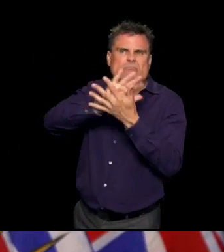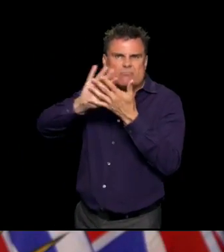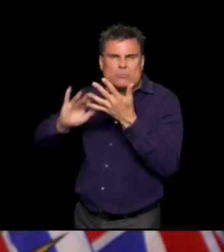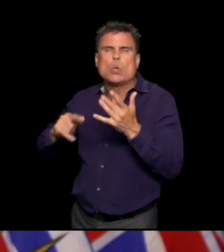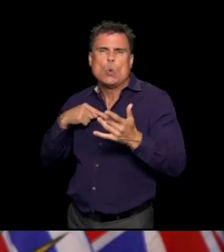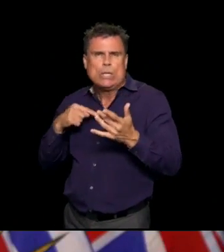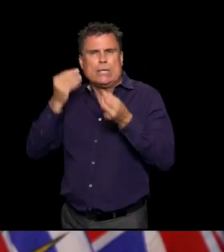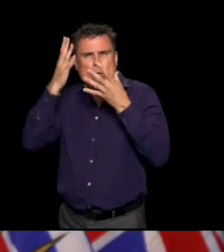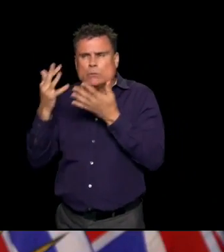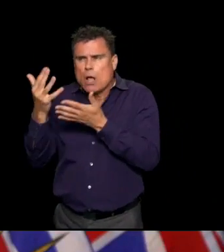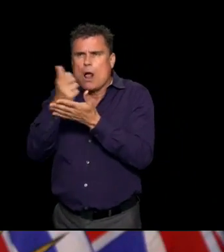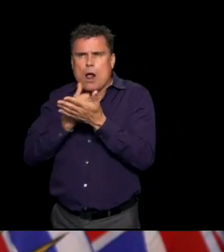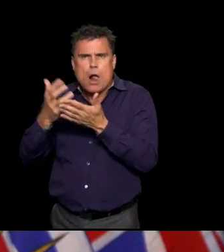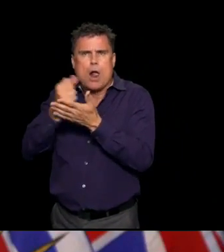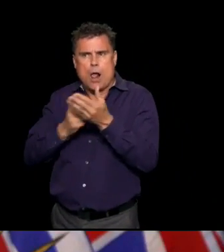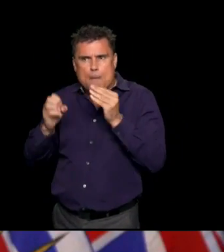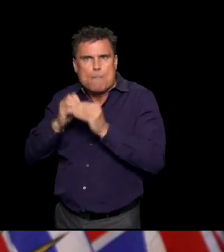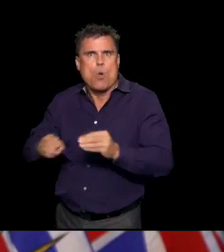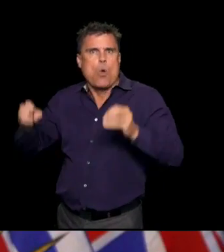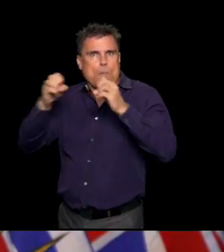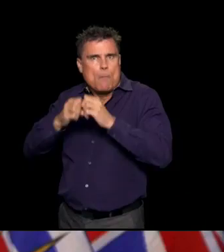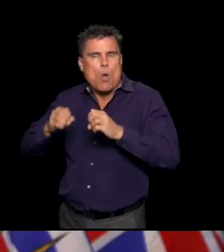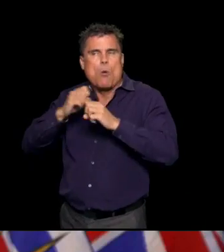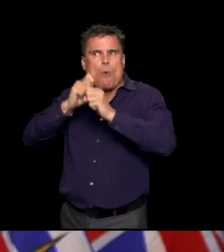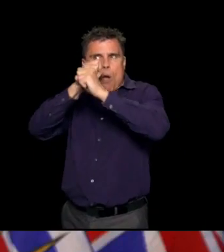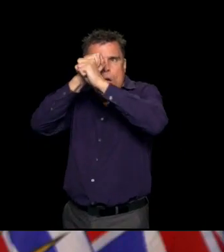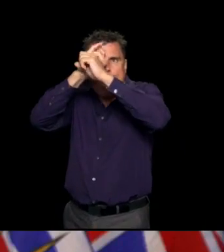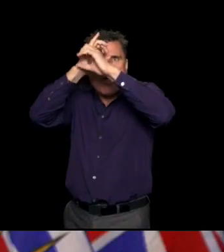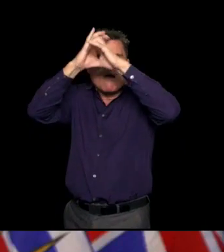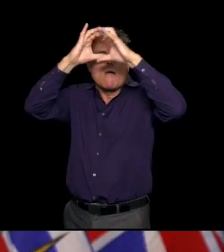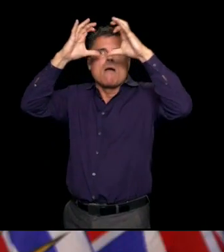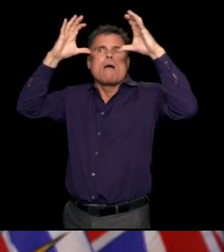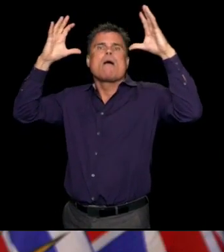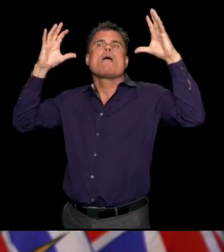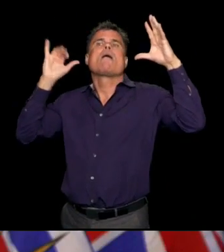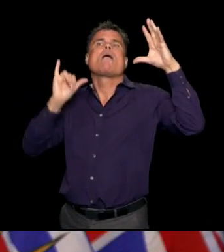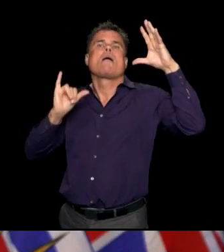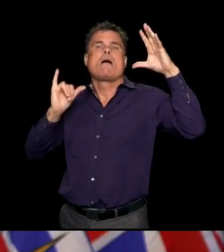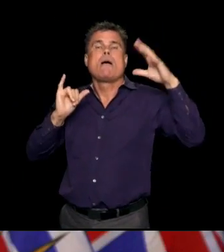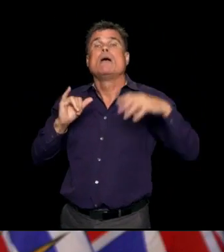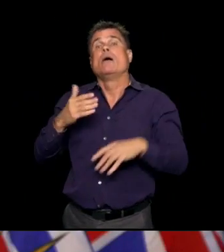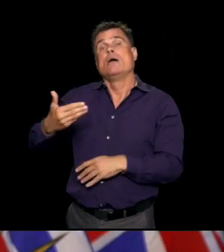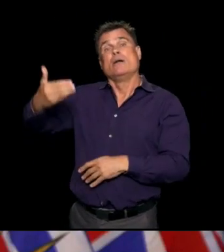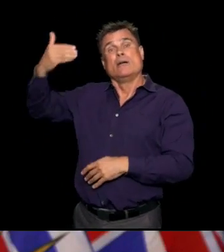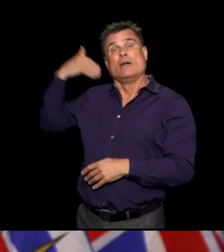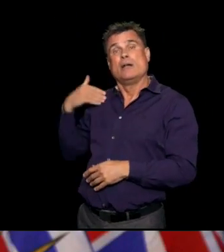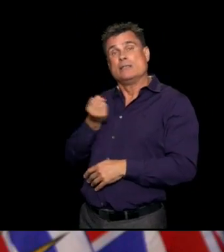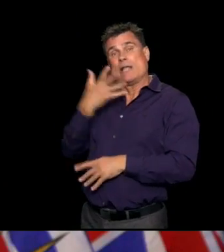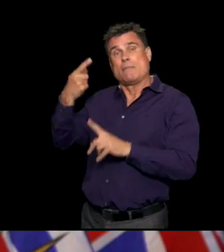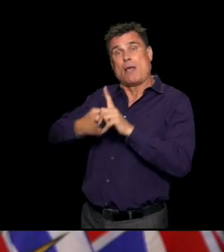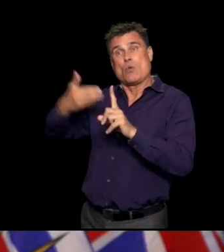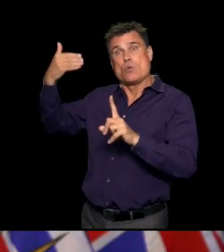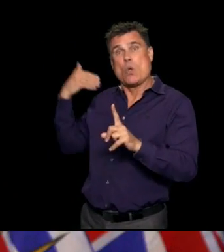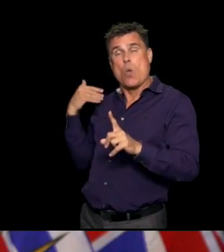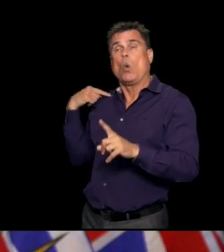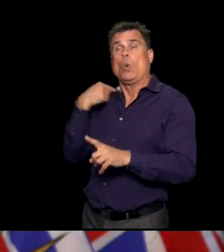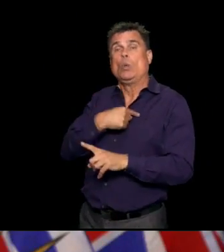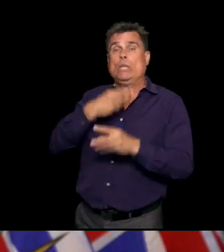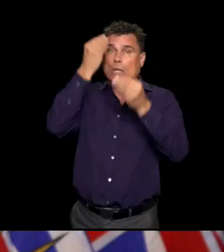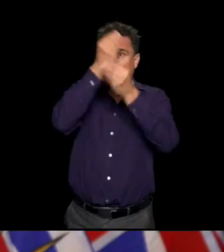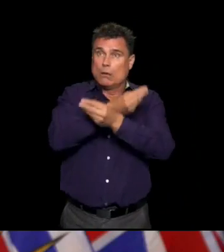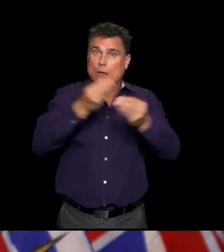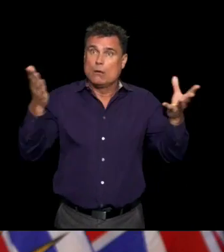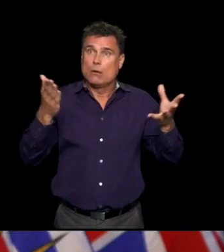accumulated enough cases in the health service delivery areas, we released that information a few months ago